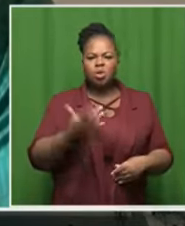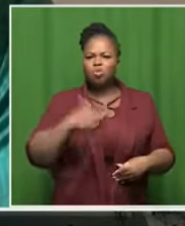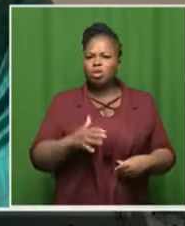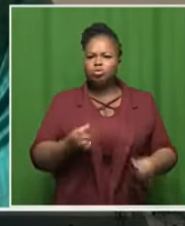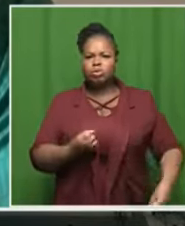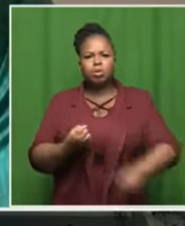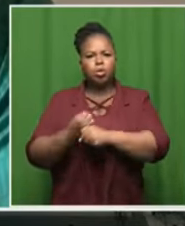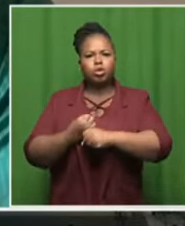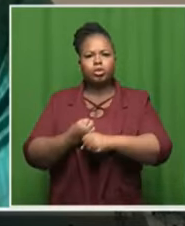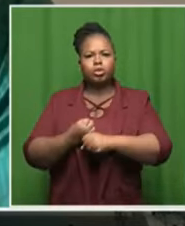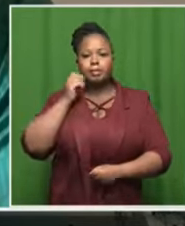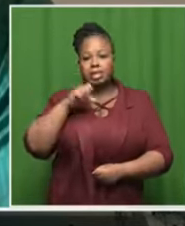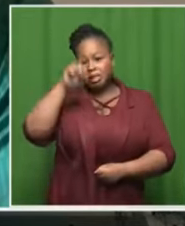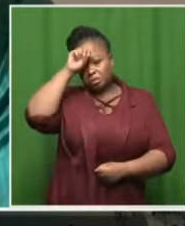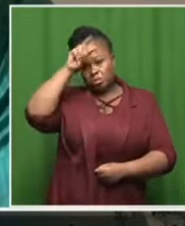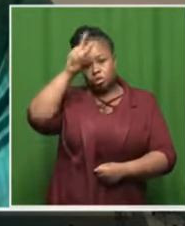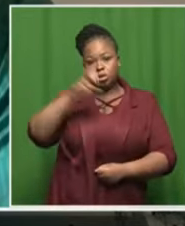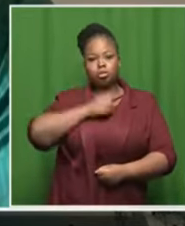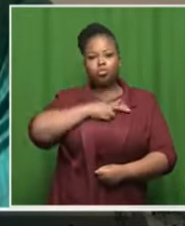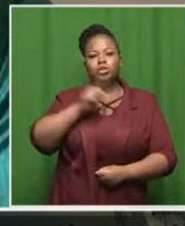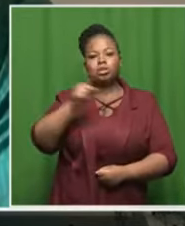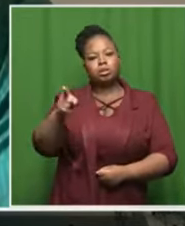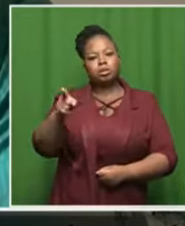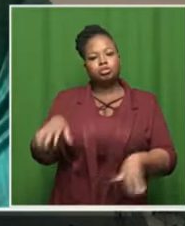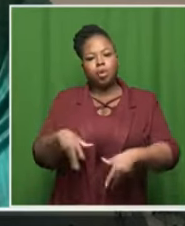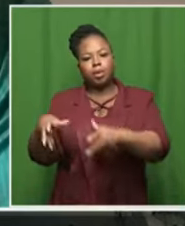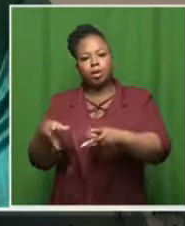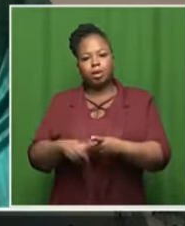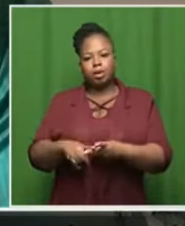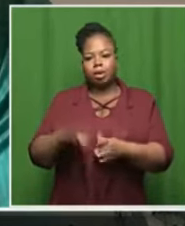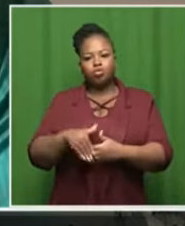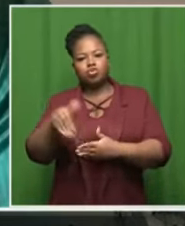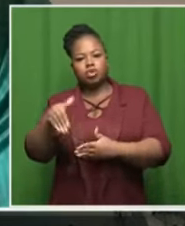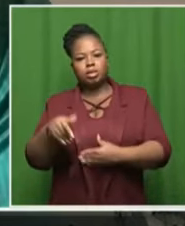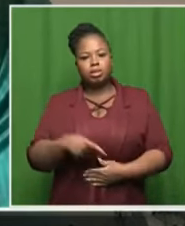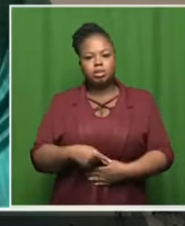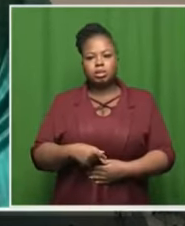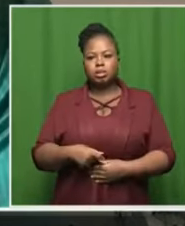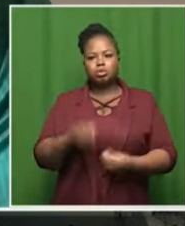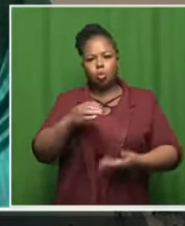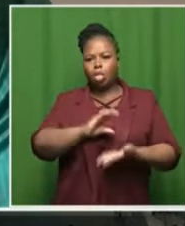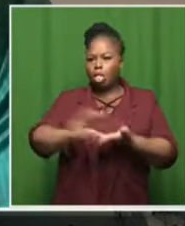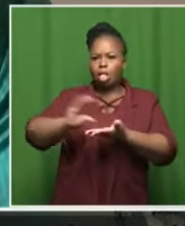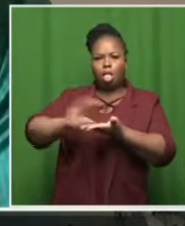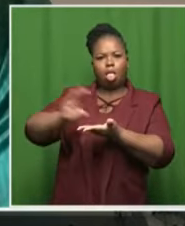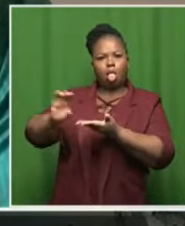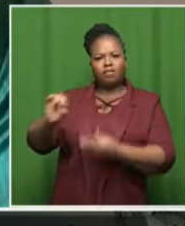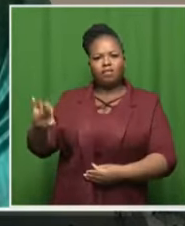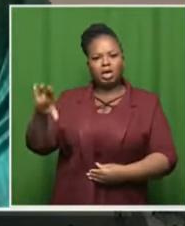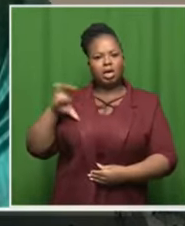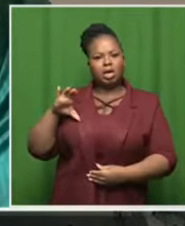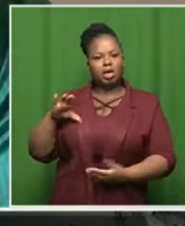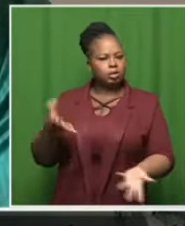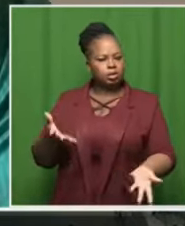support and sponsor the spring box to support uh the cricket team you know so those sort of things would